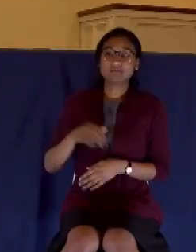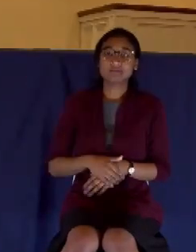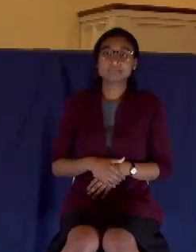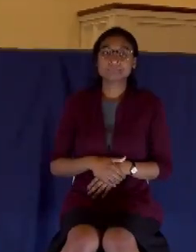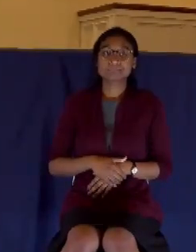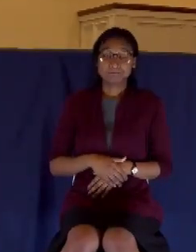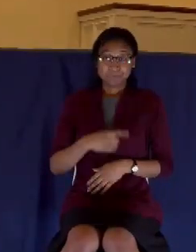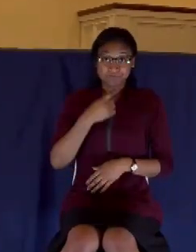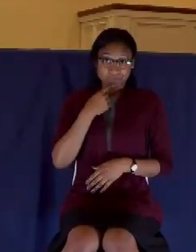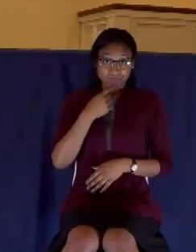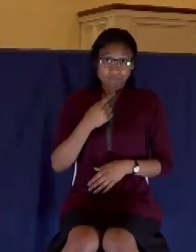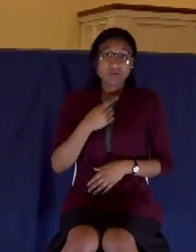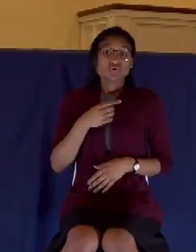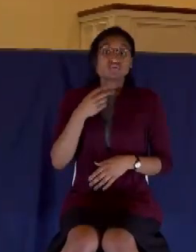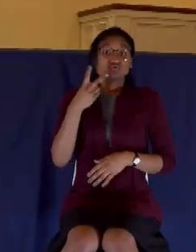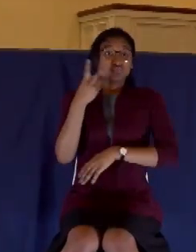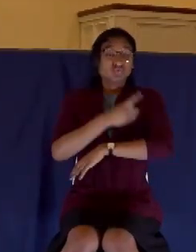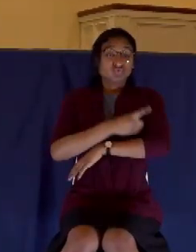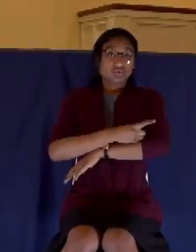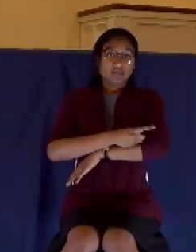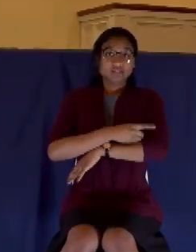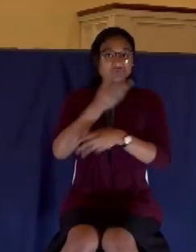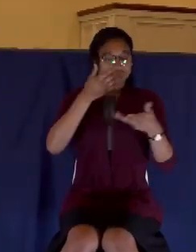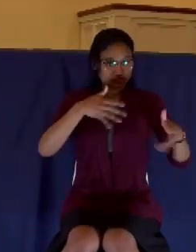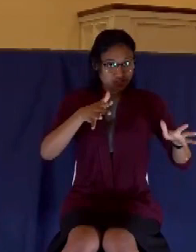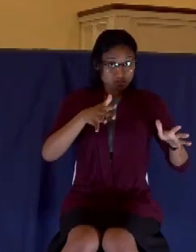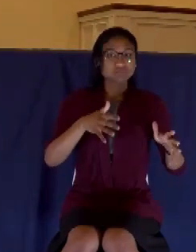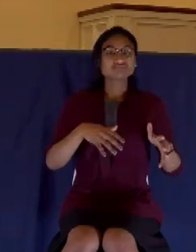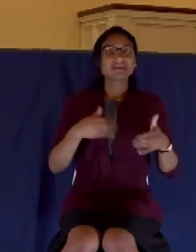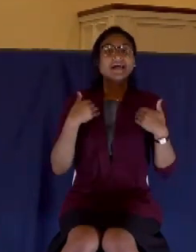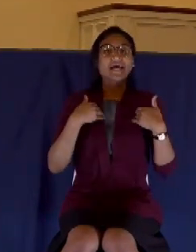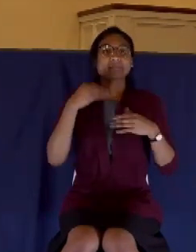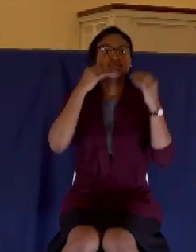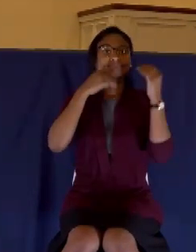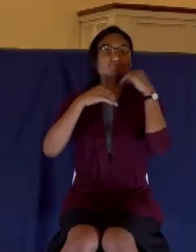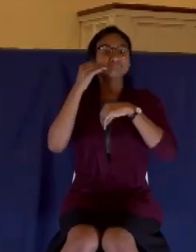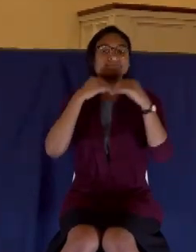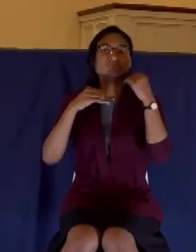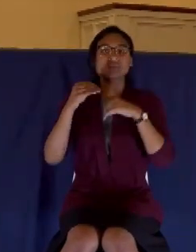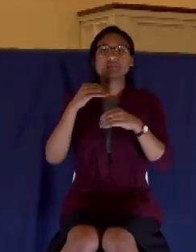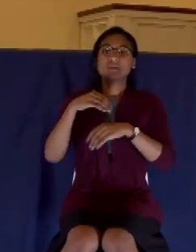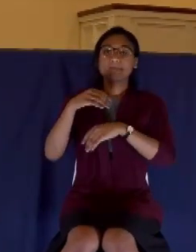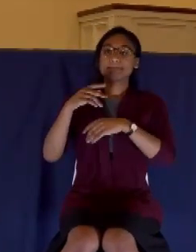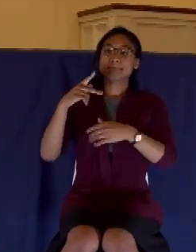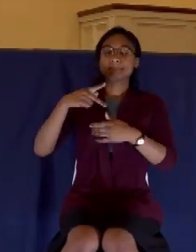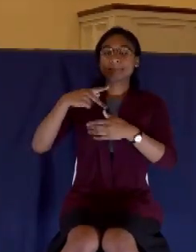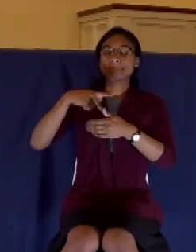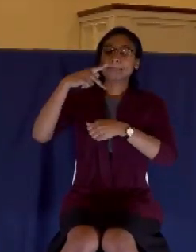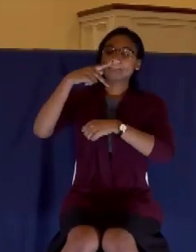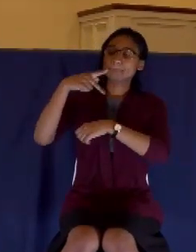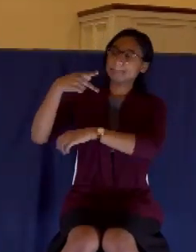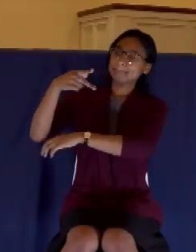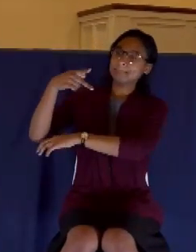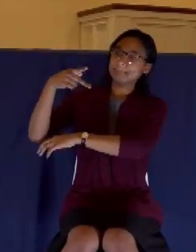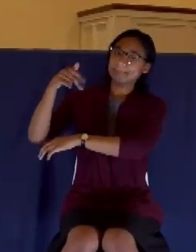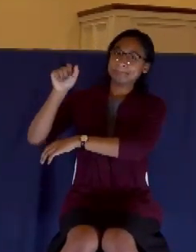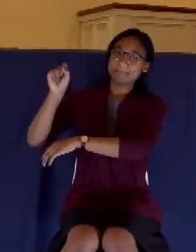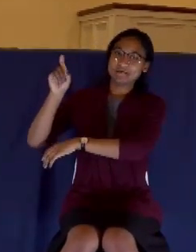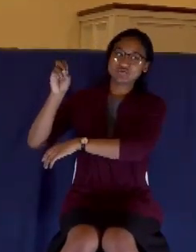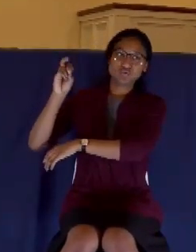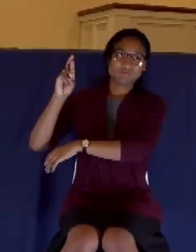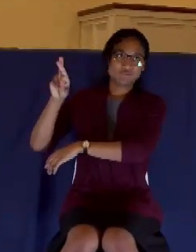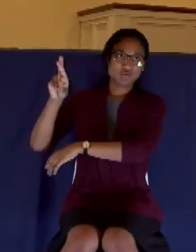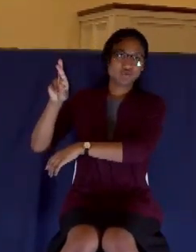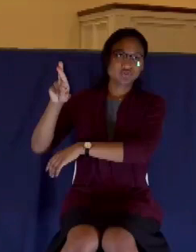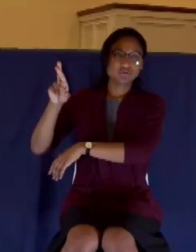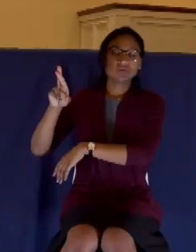And after two days was the feast of the Passover and of the unleavened bread. And the chief priests and the scribes sought how they might take him by